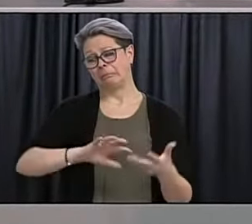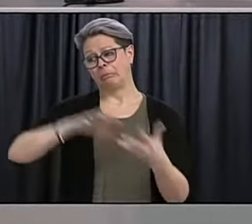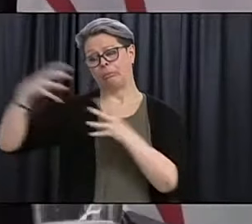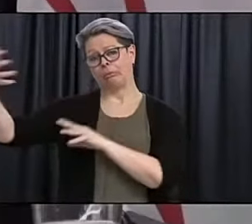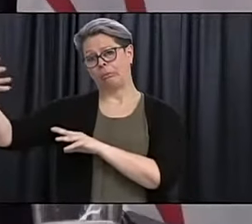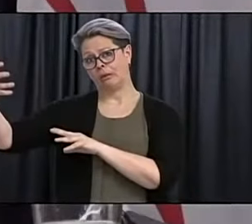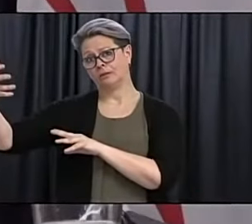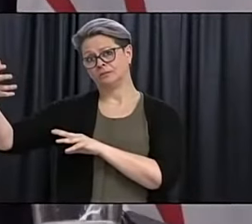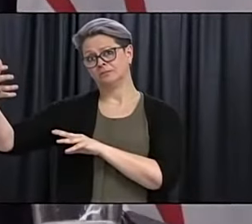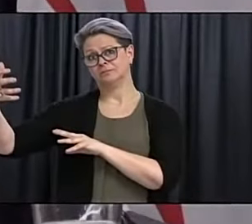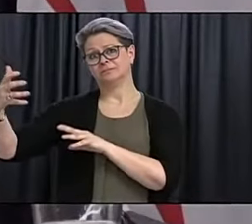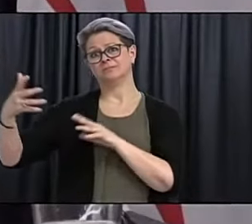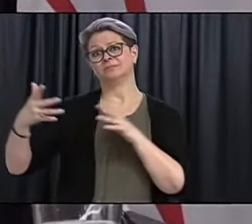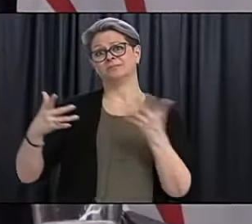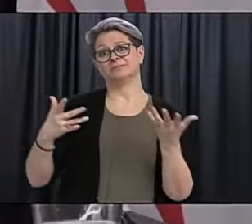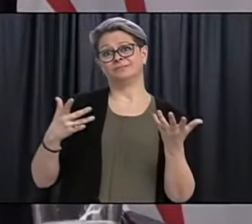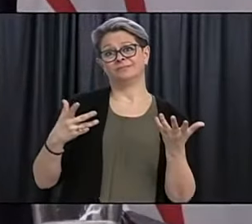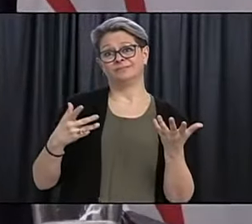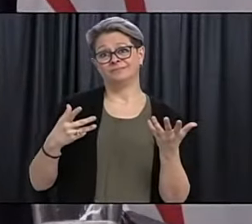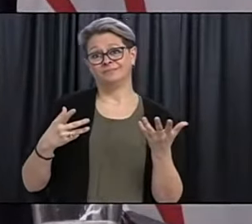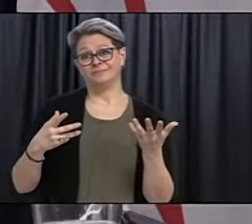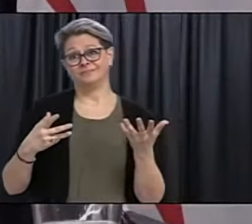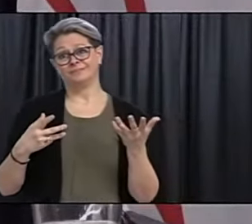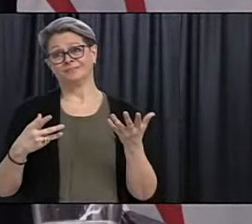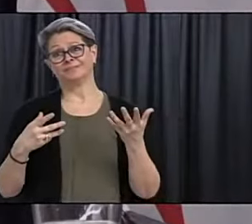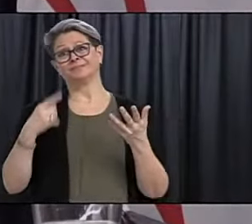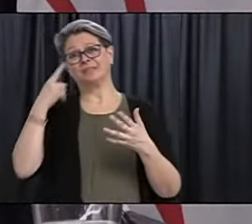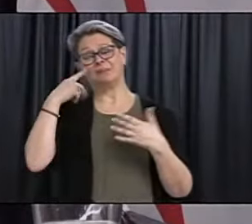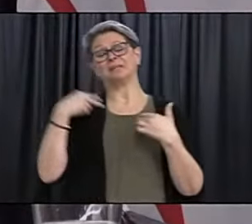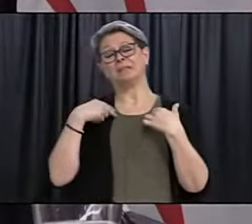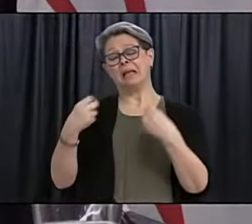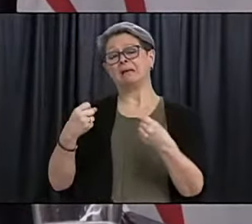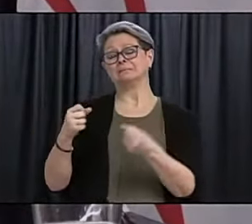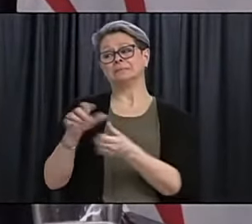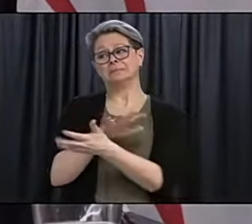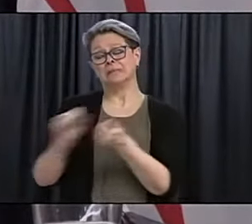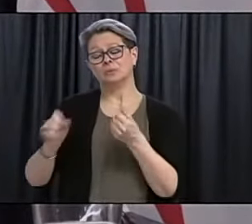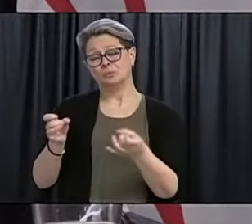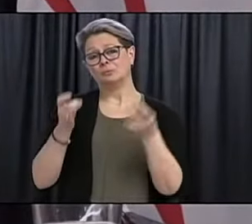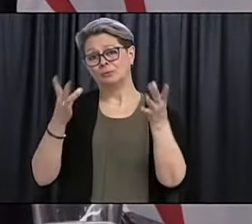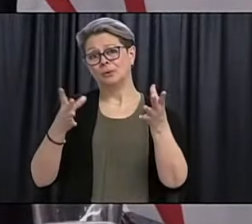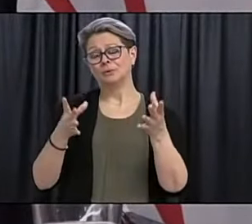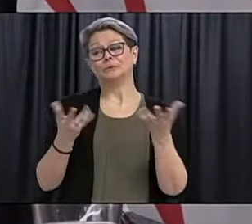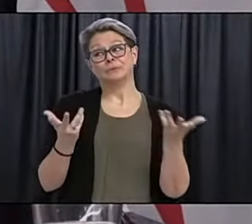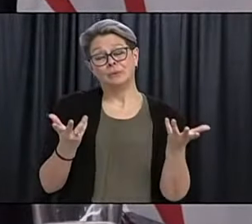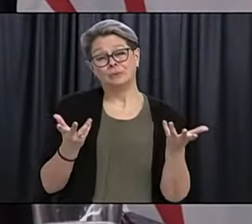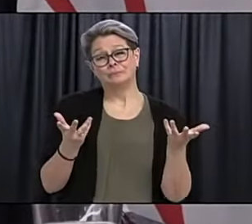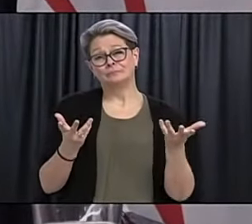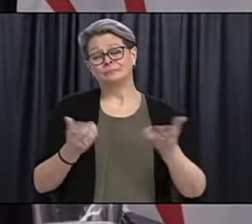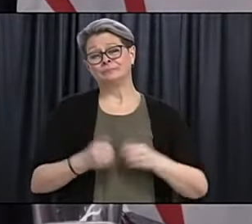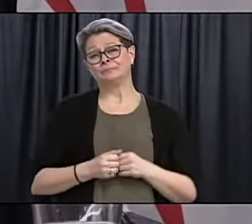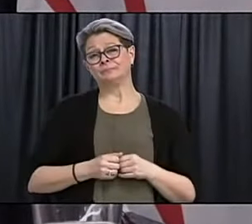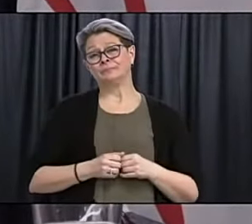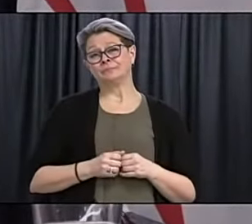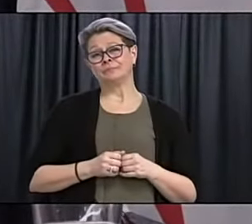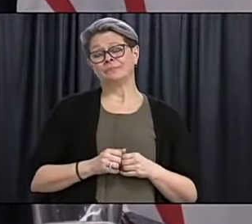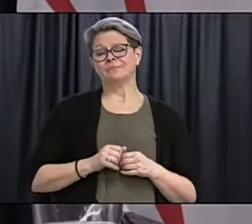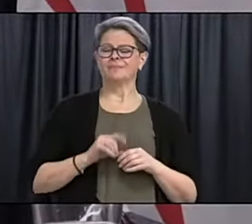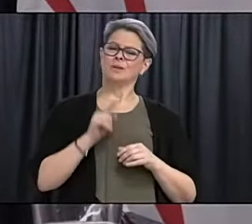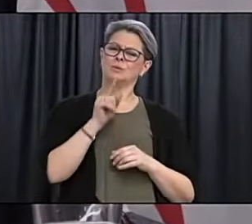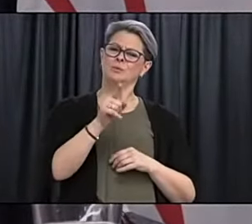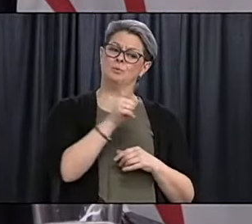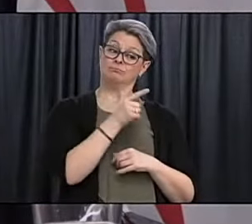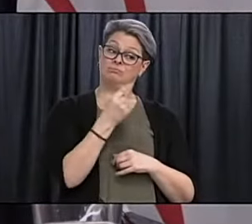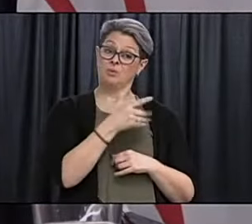for the whole region. Uh, on my words, words of psychologists, several universities. Um, what do you intend